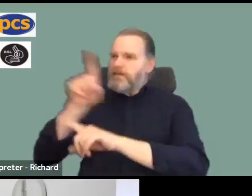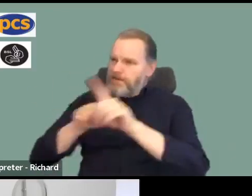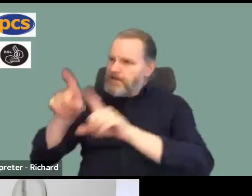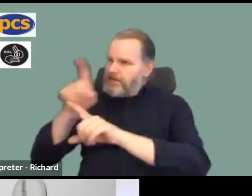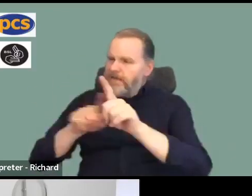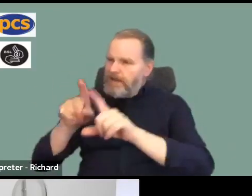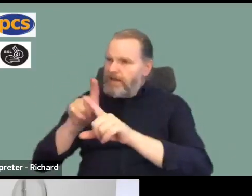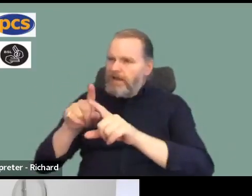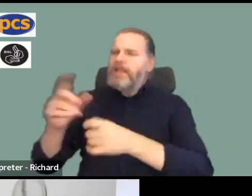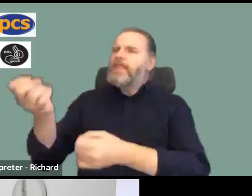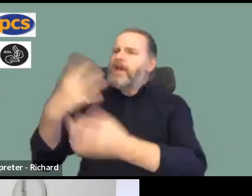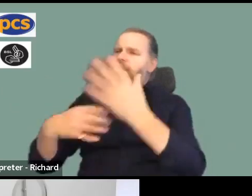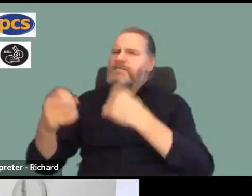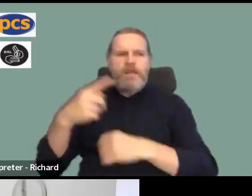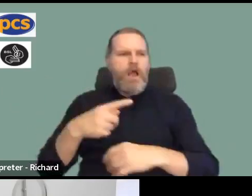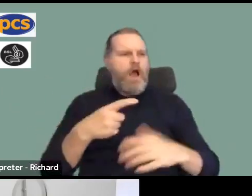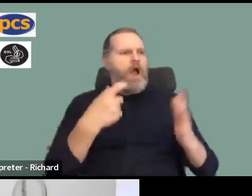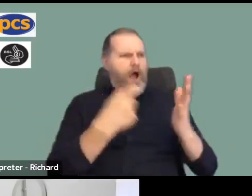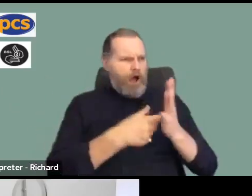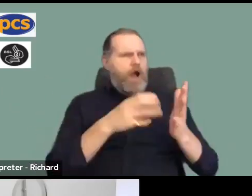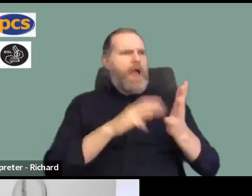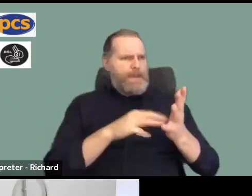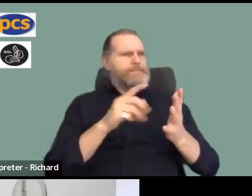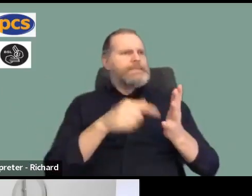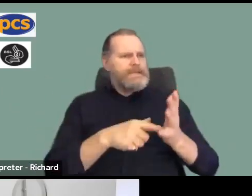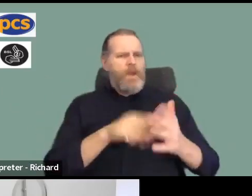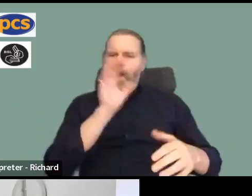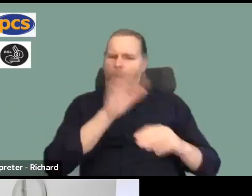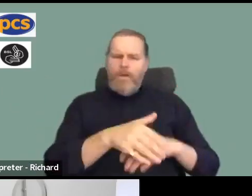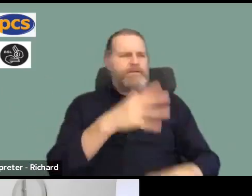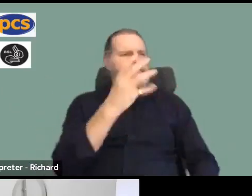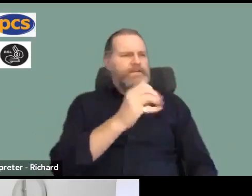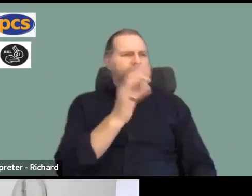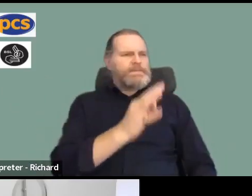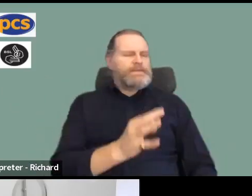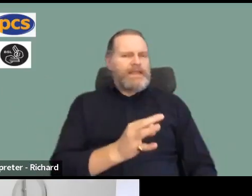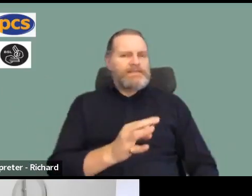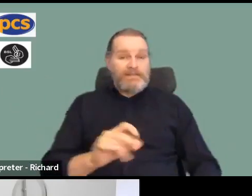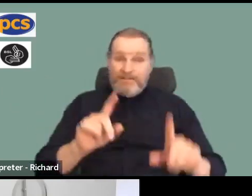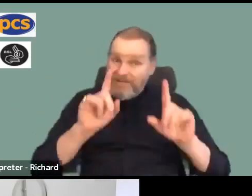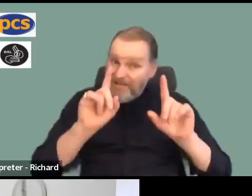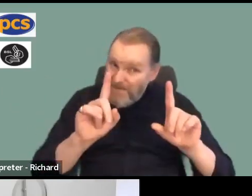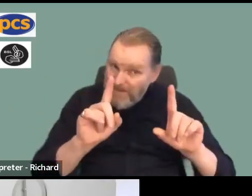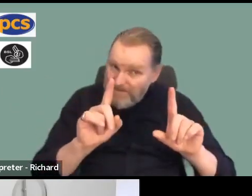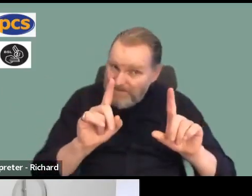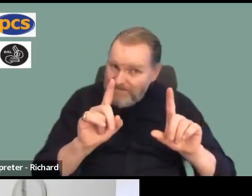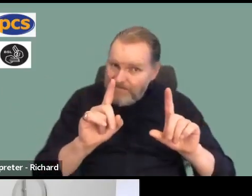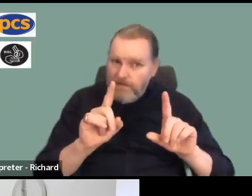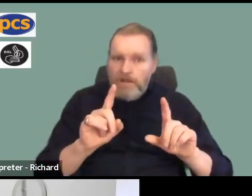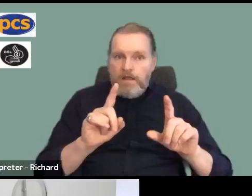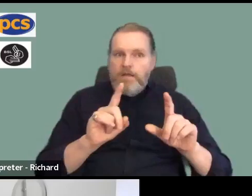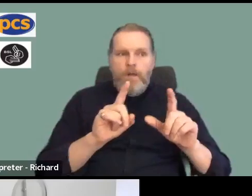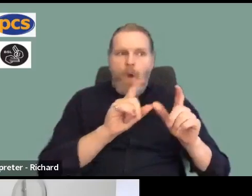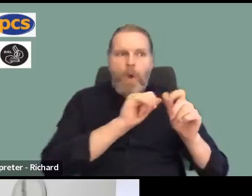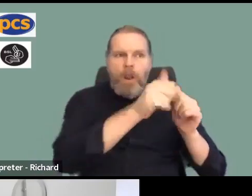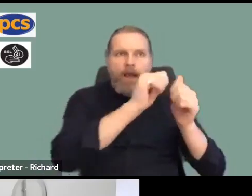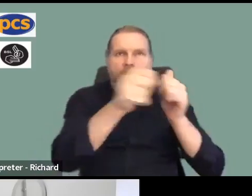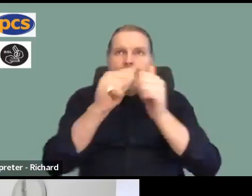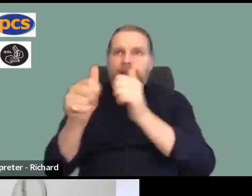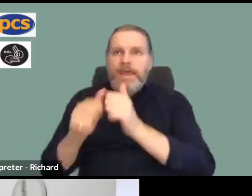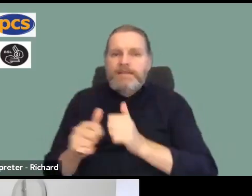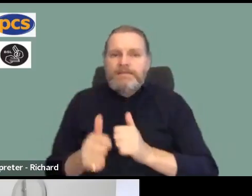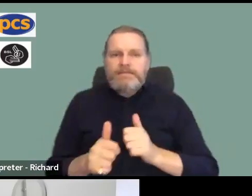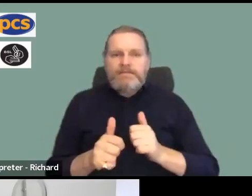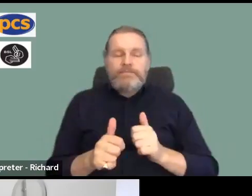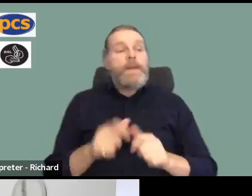they've beaten the threshold. I think I should point out that the RMT did not beat the threshold in every company in which they balloted. They